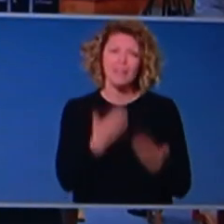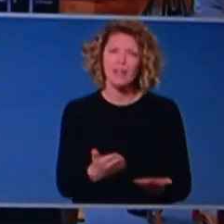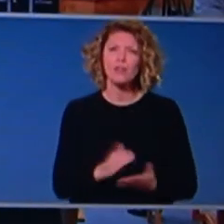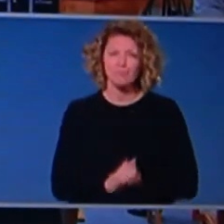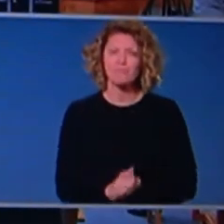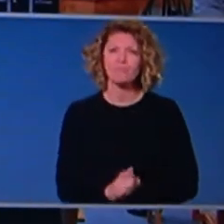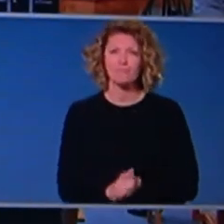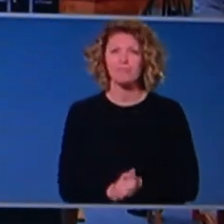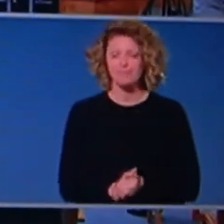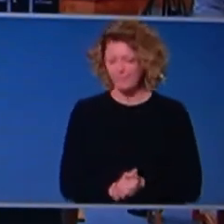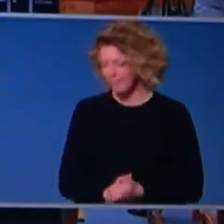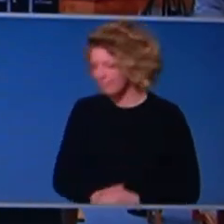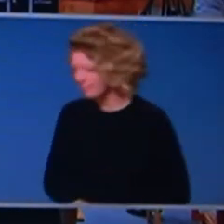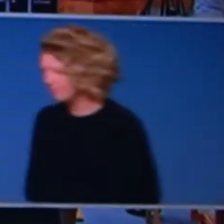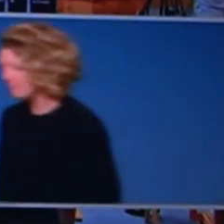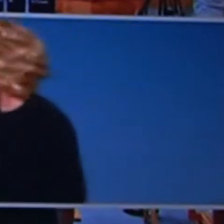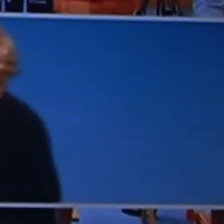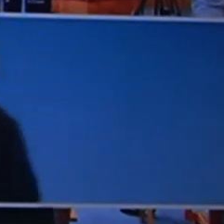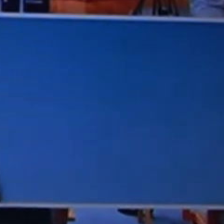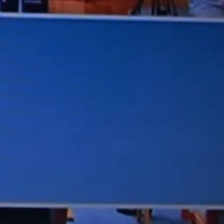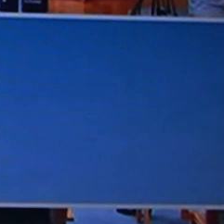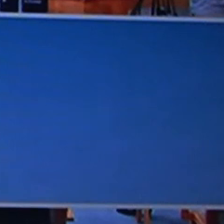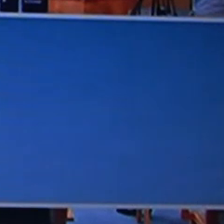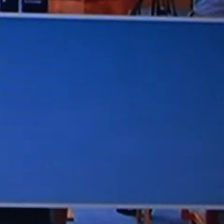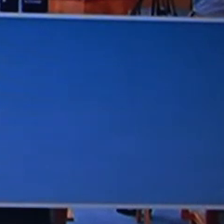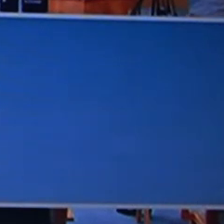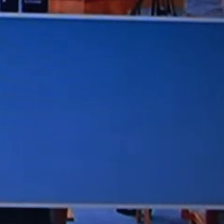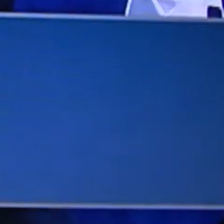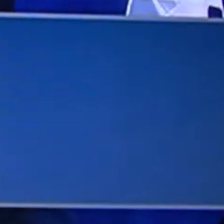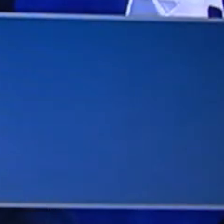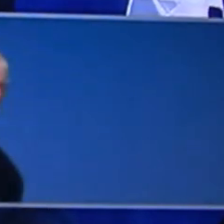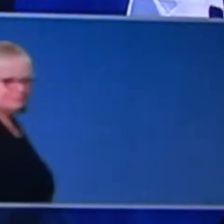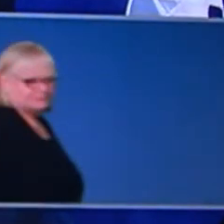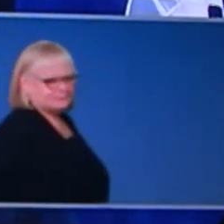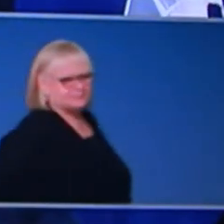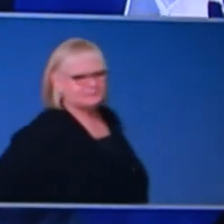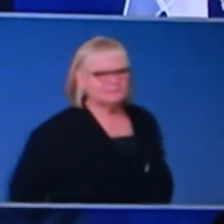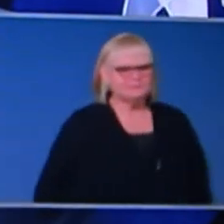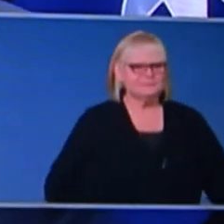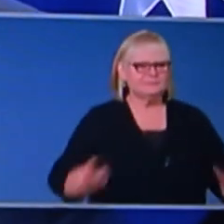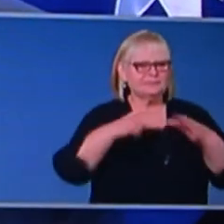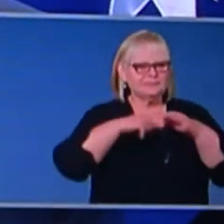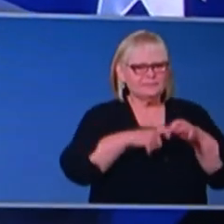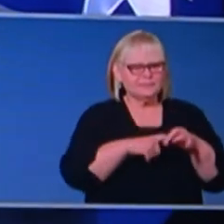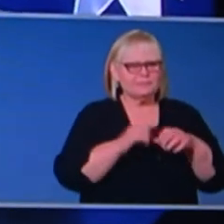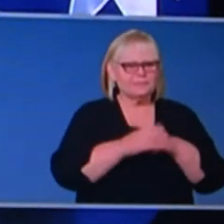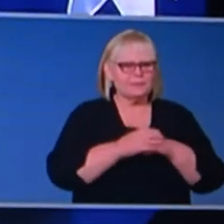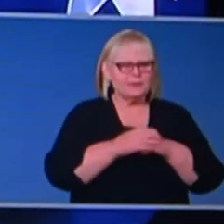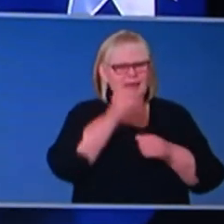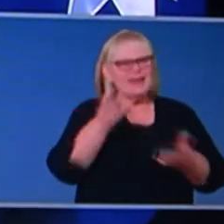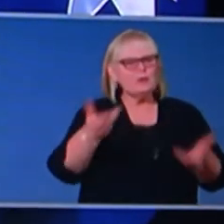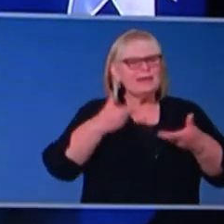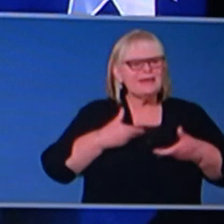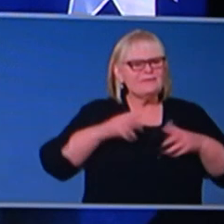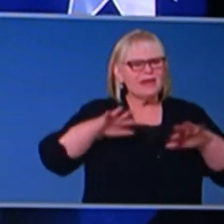if you just might run there. Lani, we'll start, we'll go across and then just work our way towards the back. Prime Minister, can you give us any more